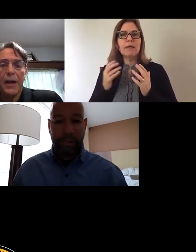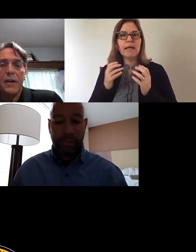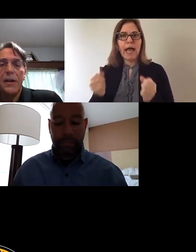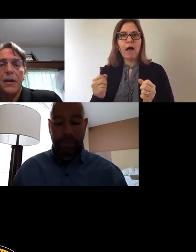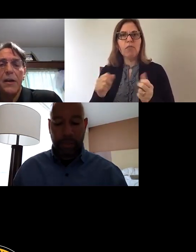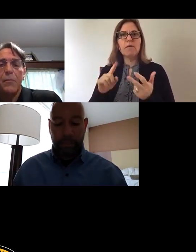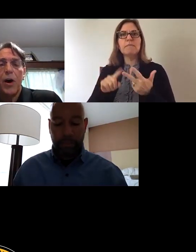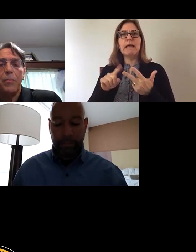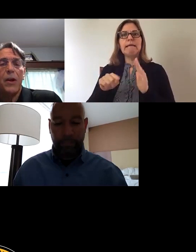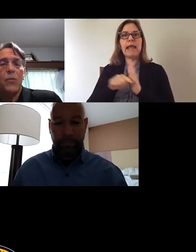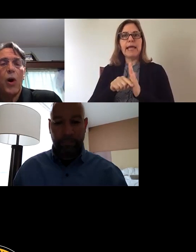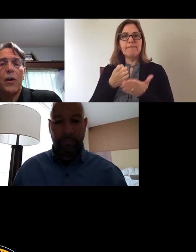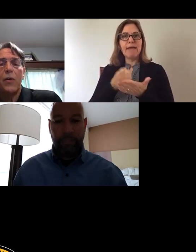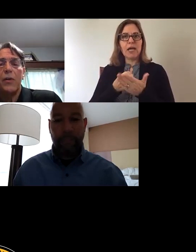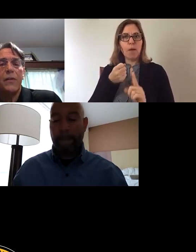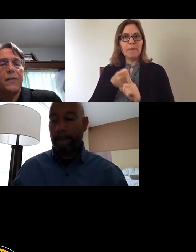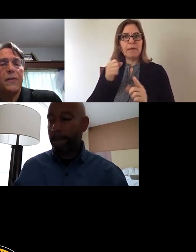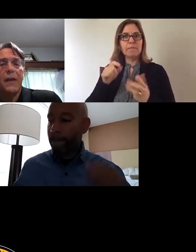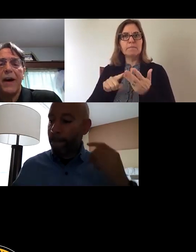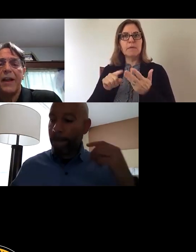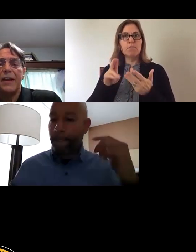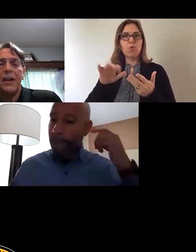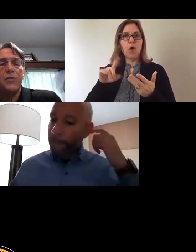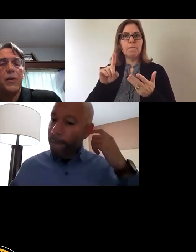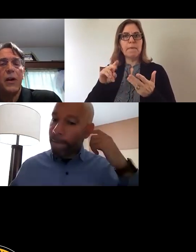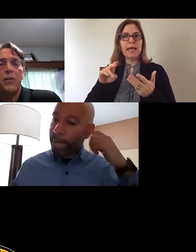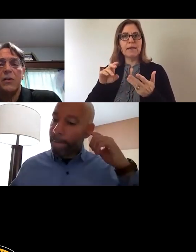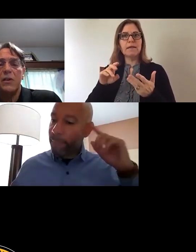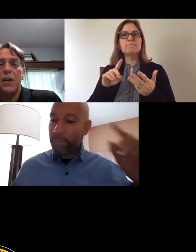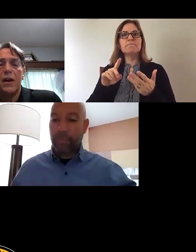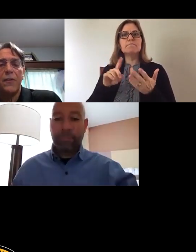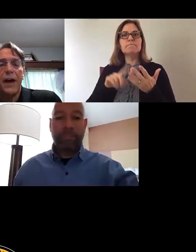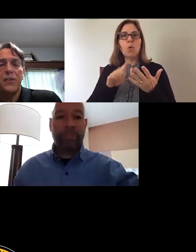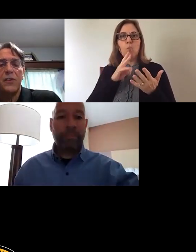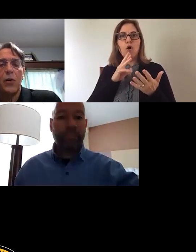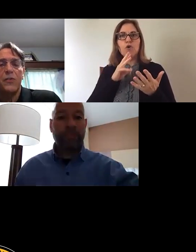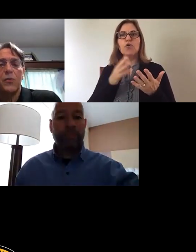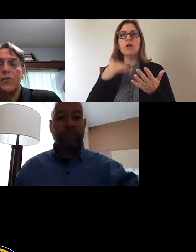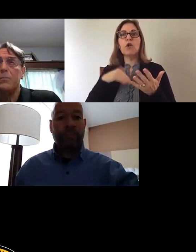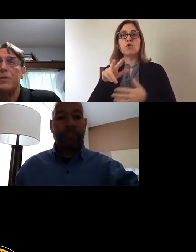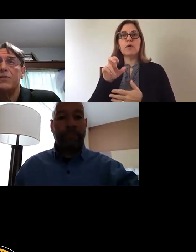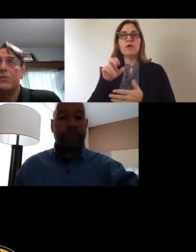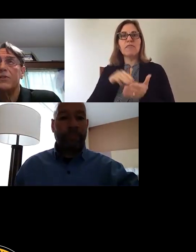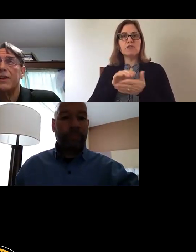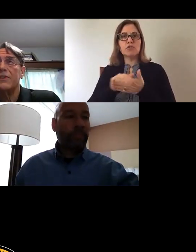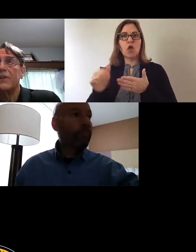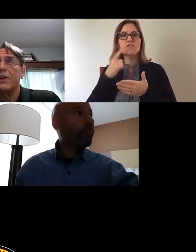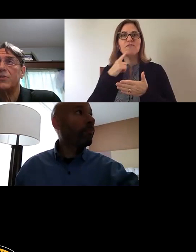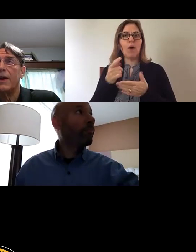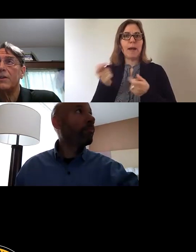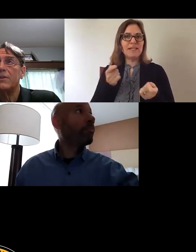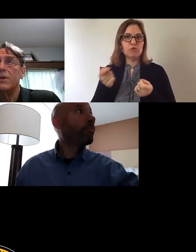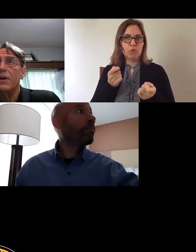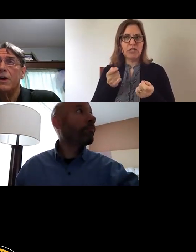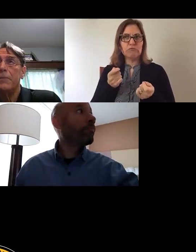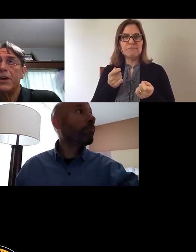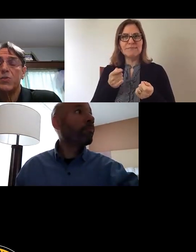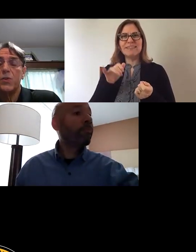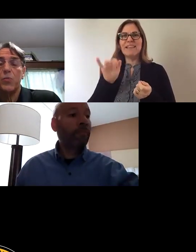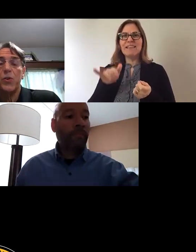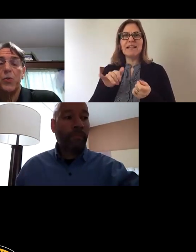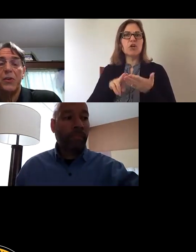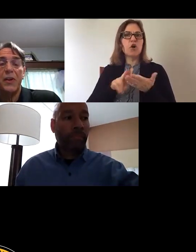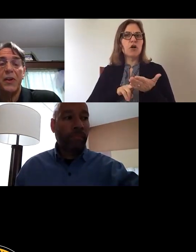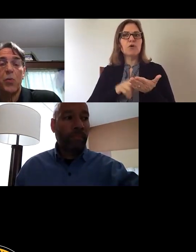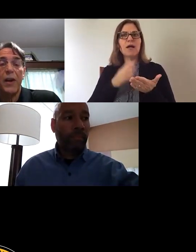impact, broadband water, and then they've allocated $300,000 towards administration. That's a contract to make